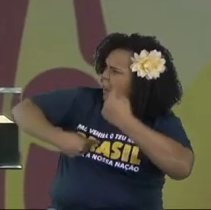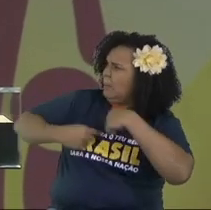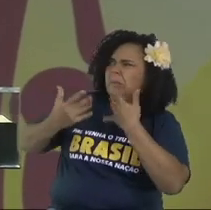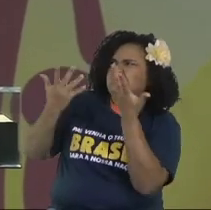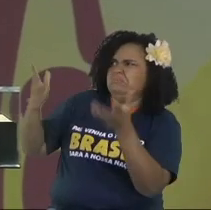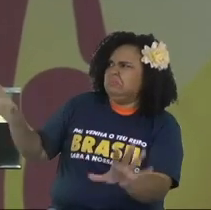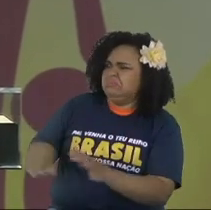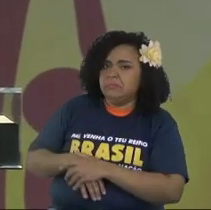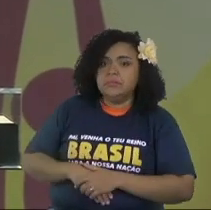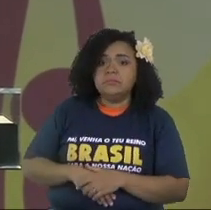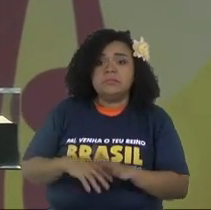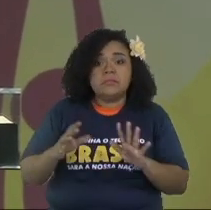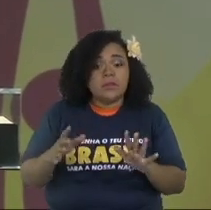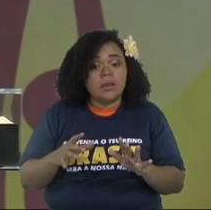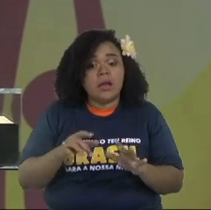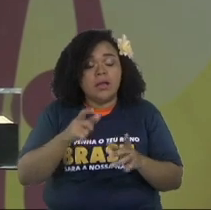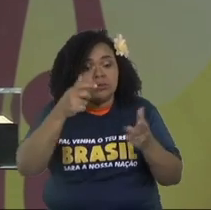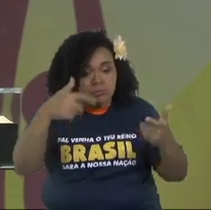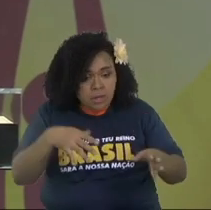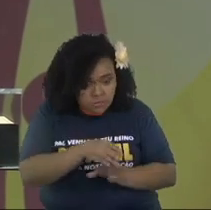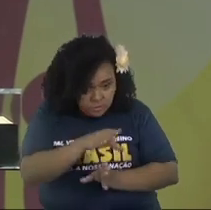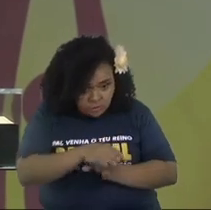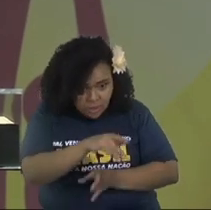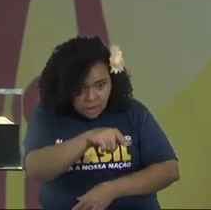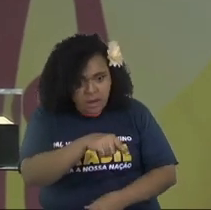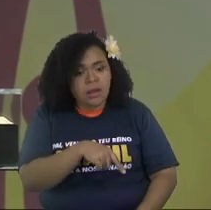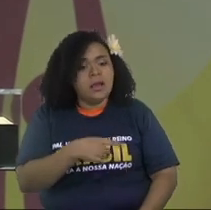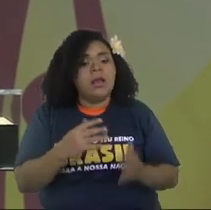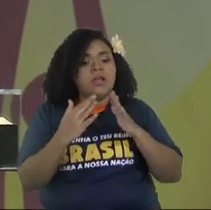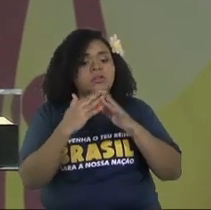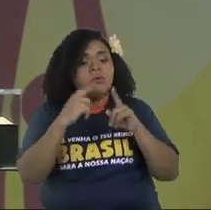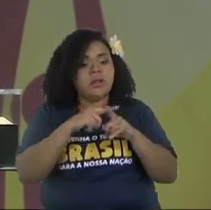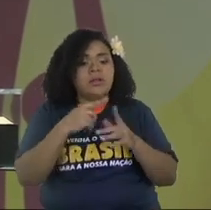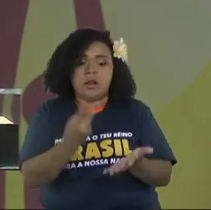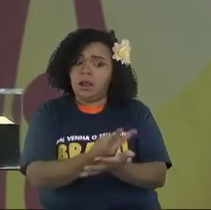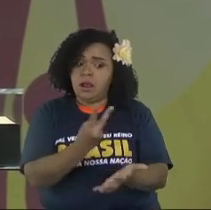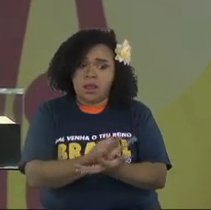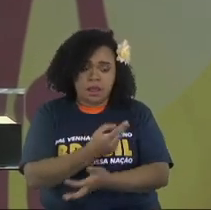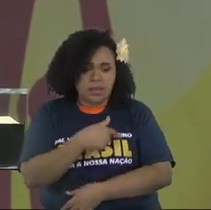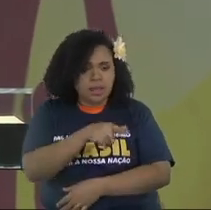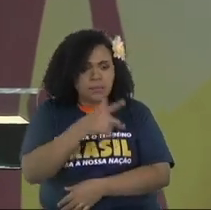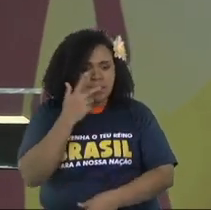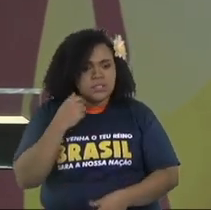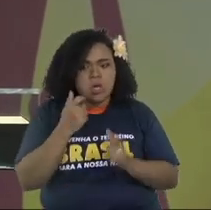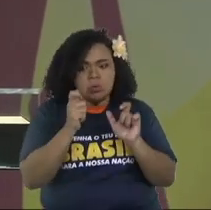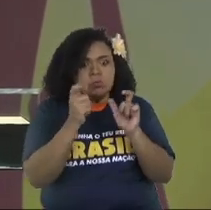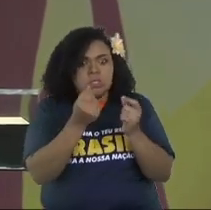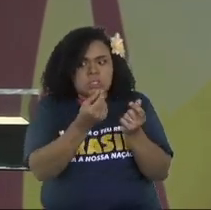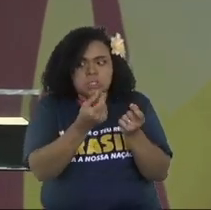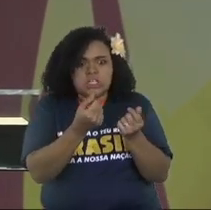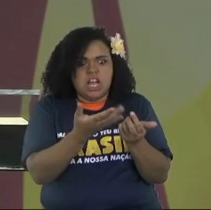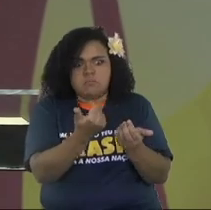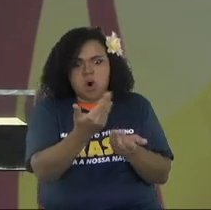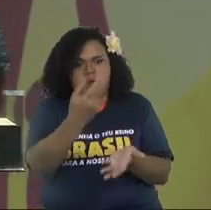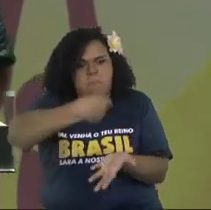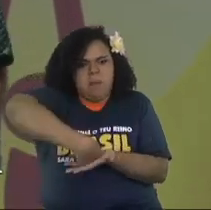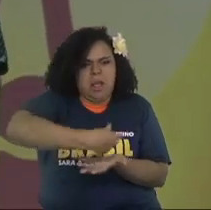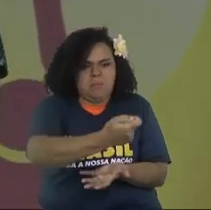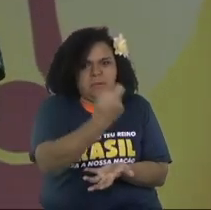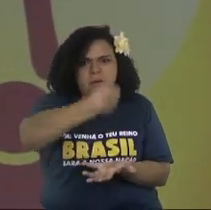the wrong church. If you're a church, it's a church that only wants your money, only wants to